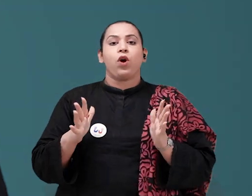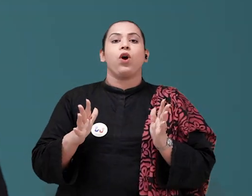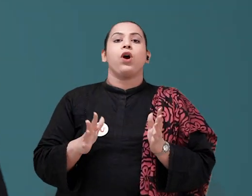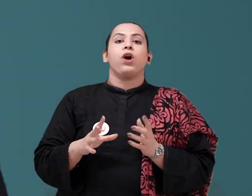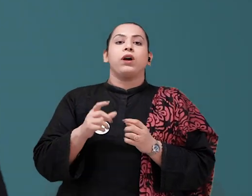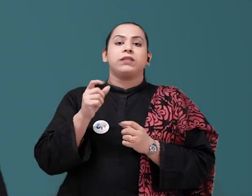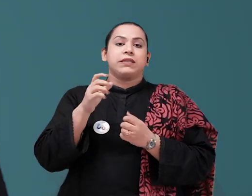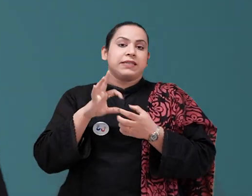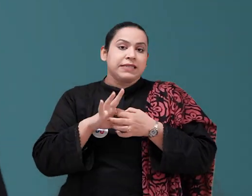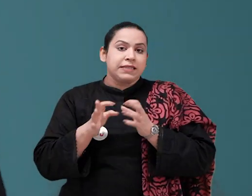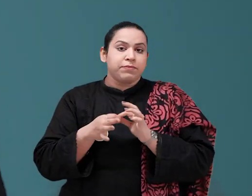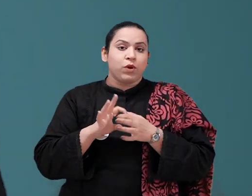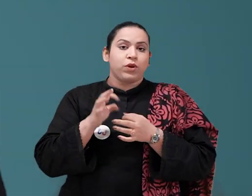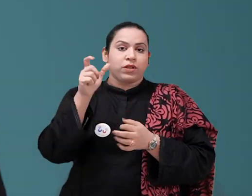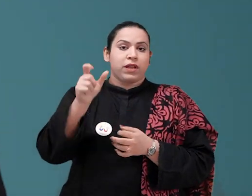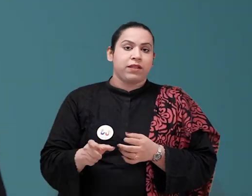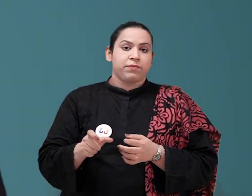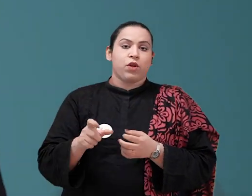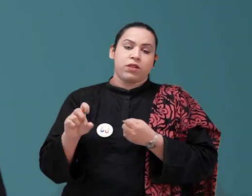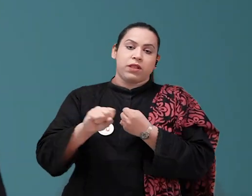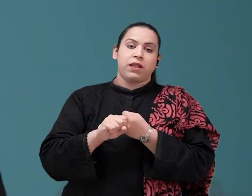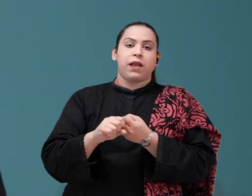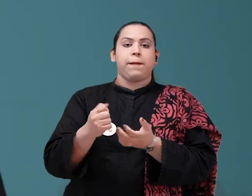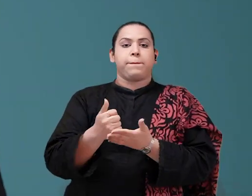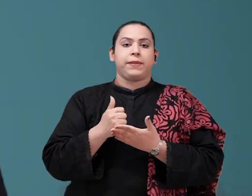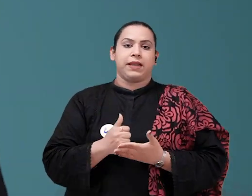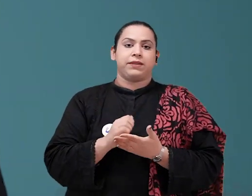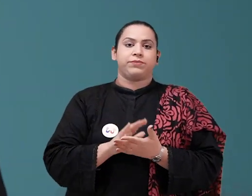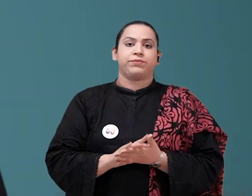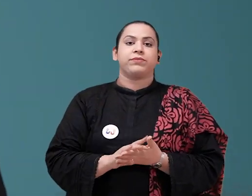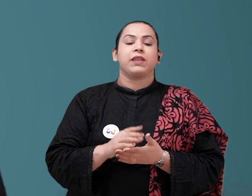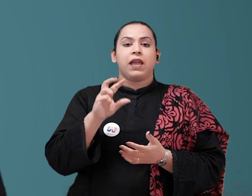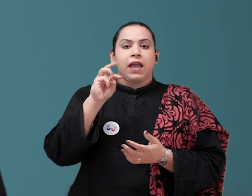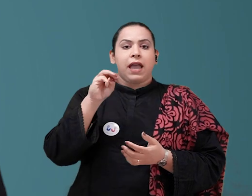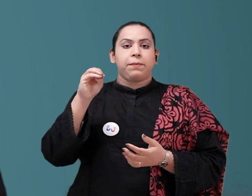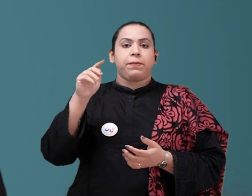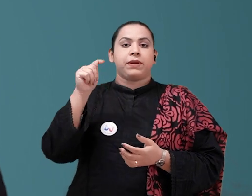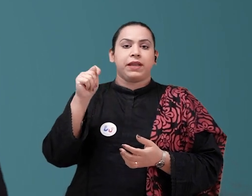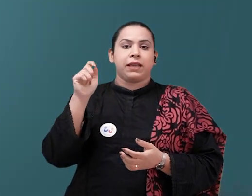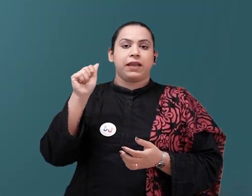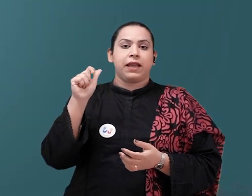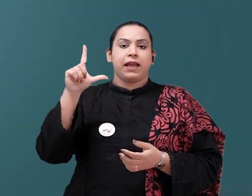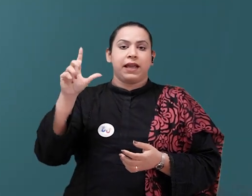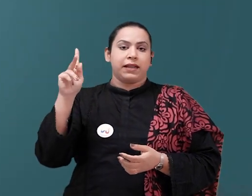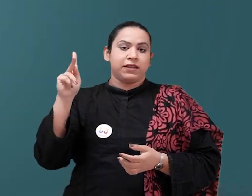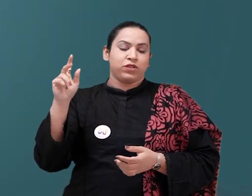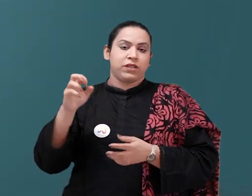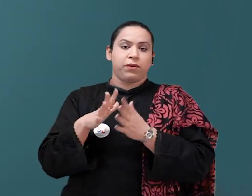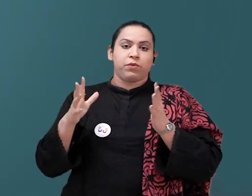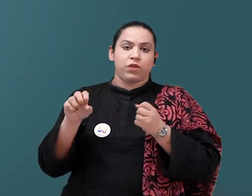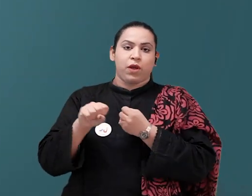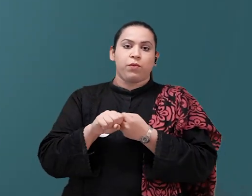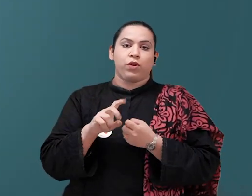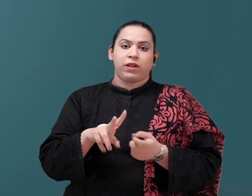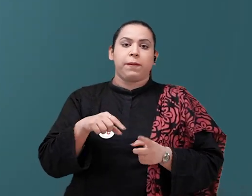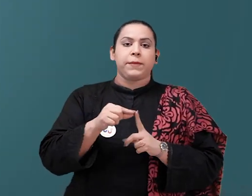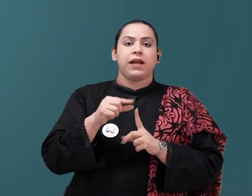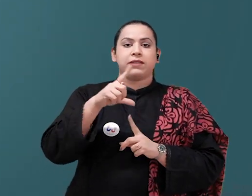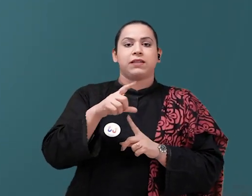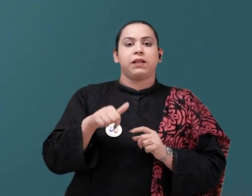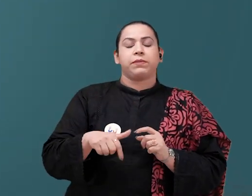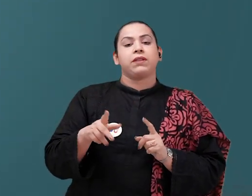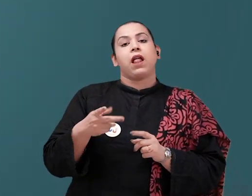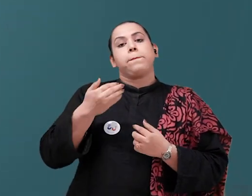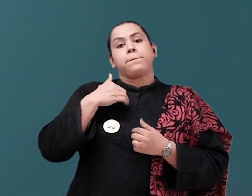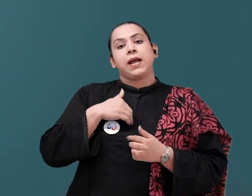M.M. Talks is supporting such players. And, they are promoting talent in Pakistan as well. Personally, my goal is to become a title player